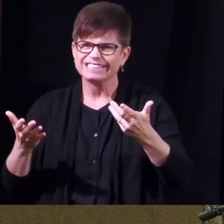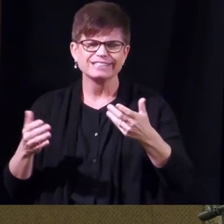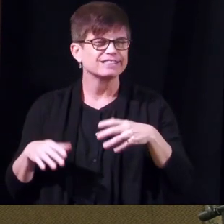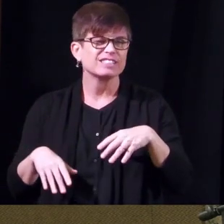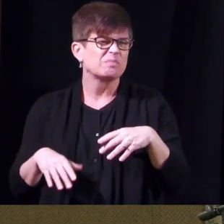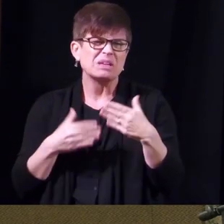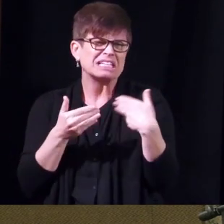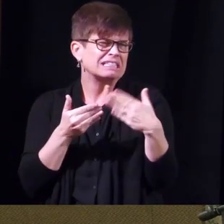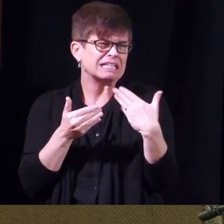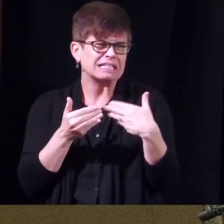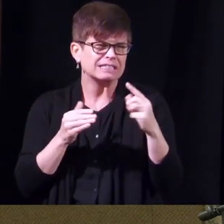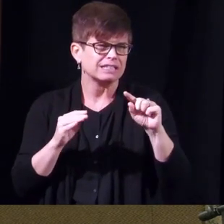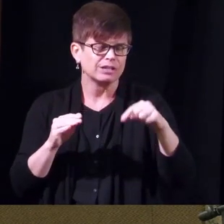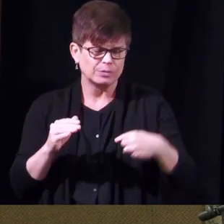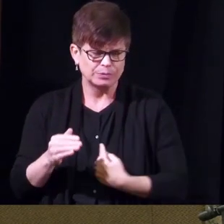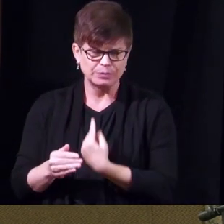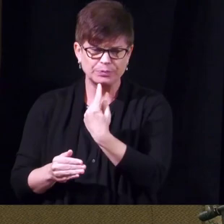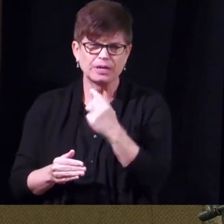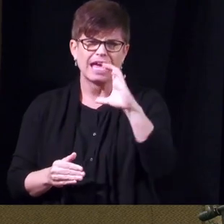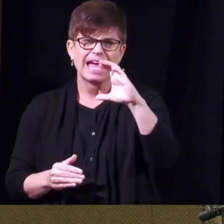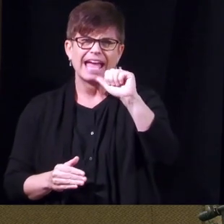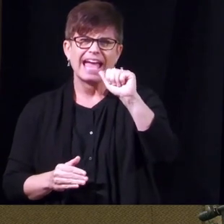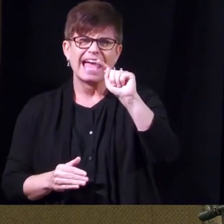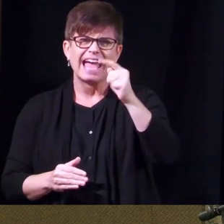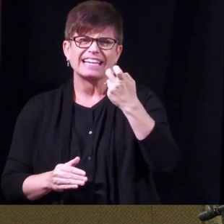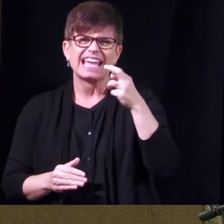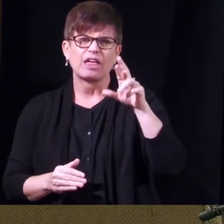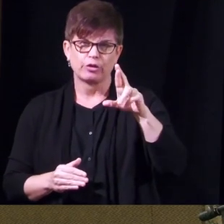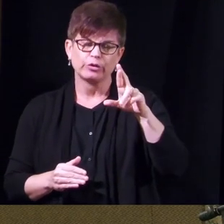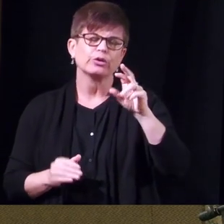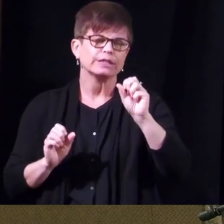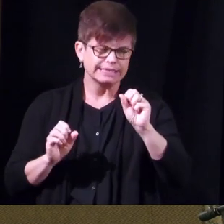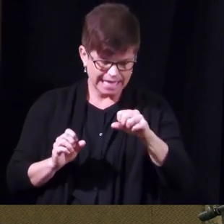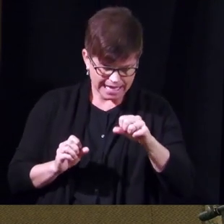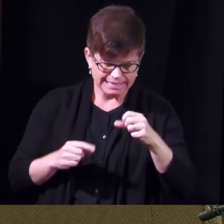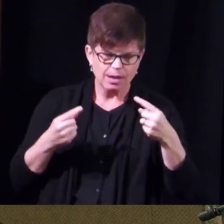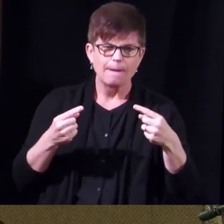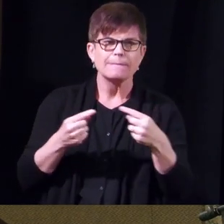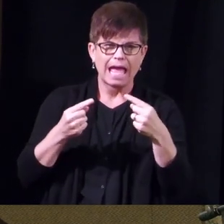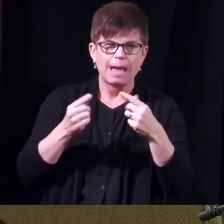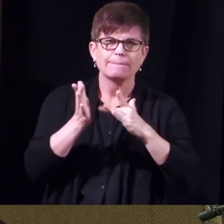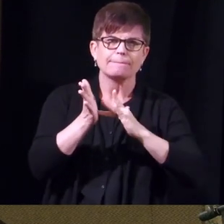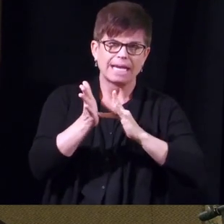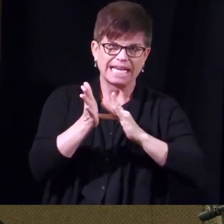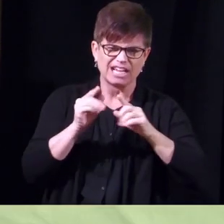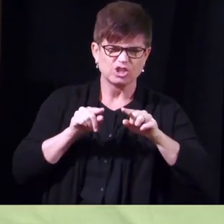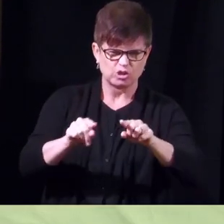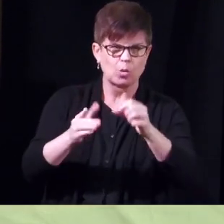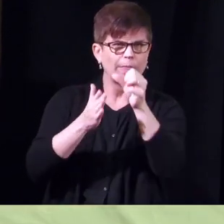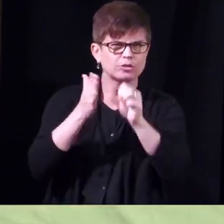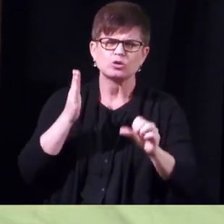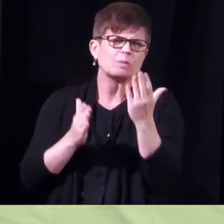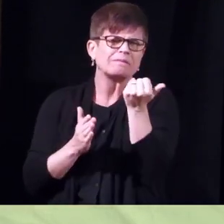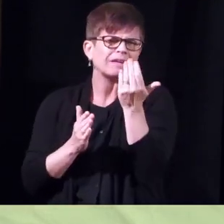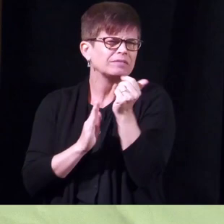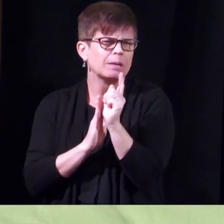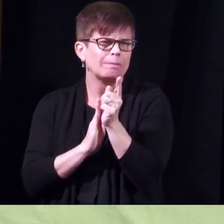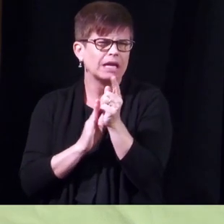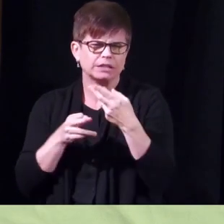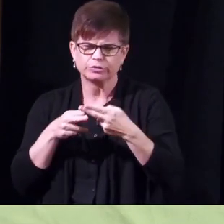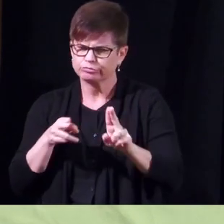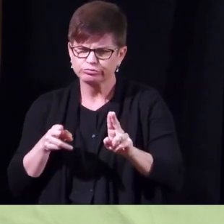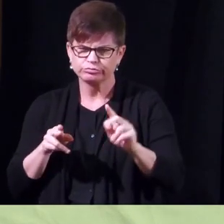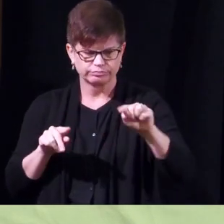easy to place uh it does require anesthesia but it takes about 15 minutes and once you have that